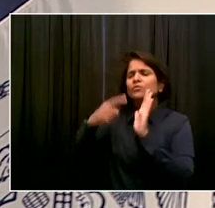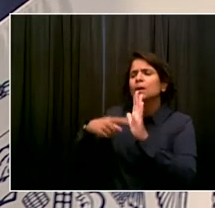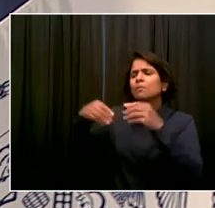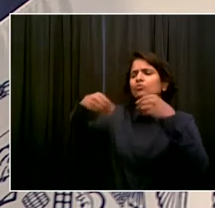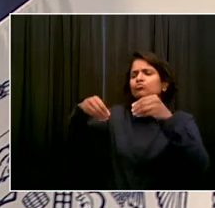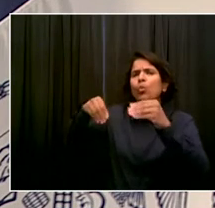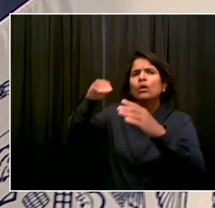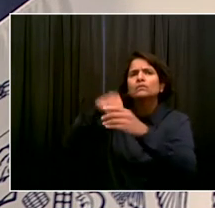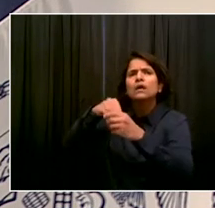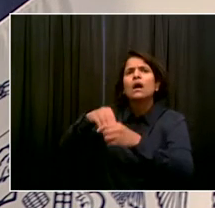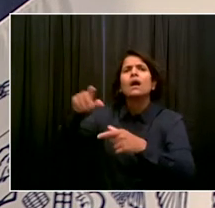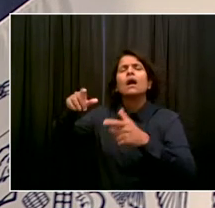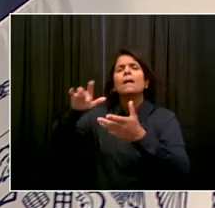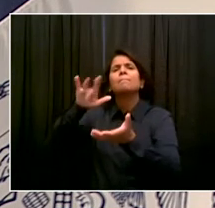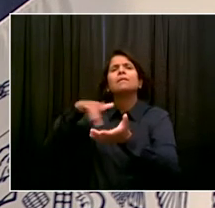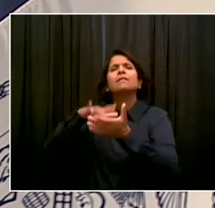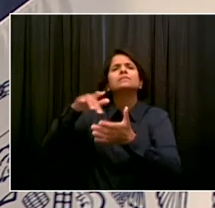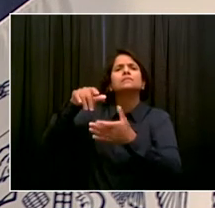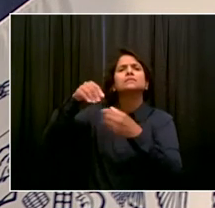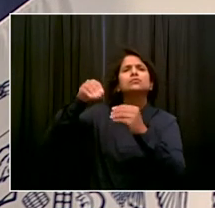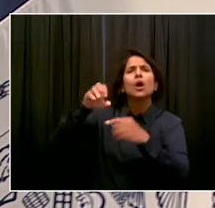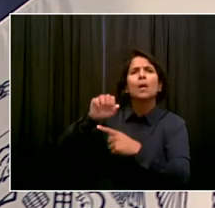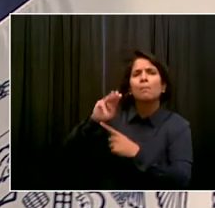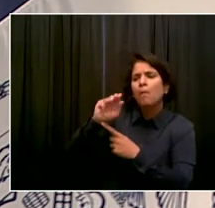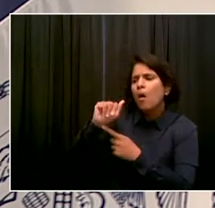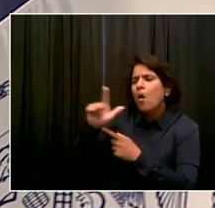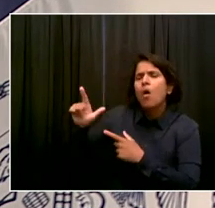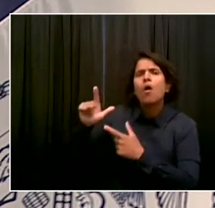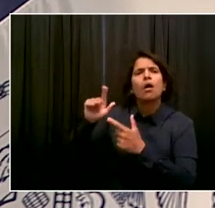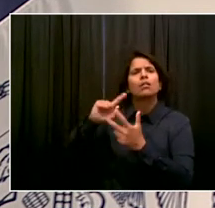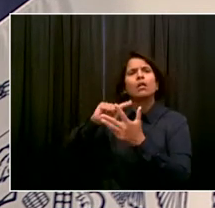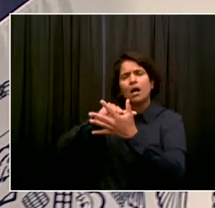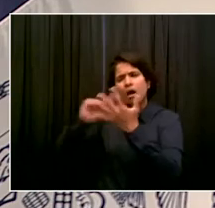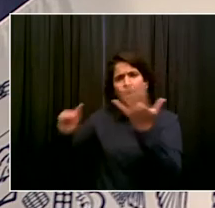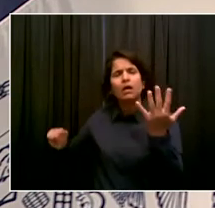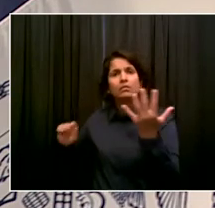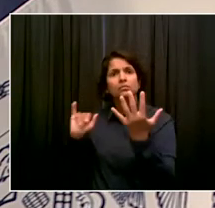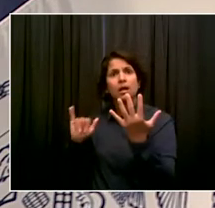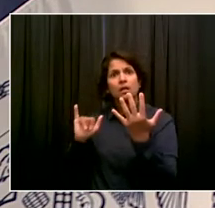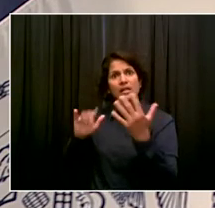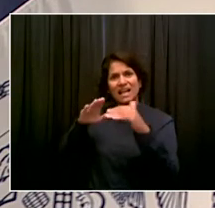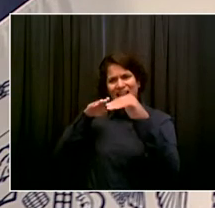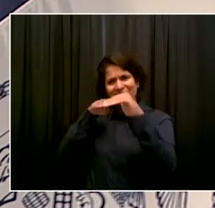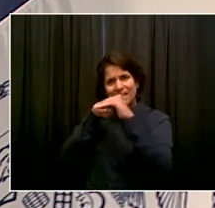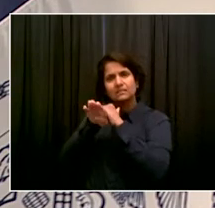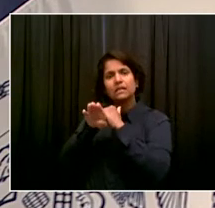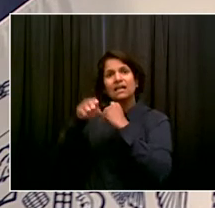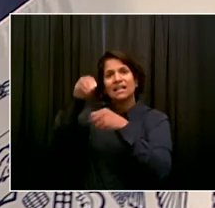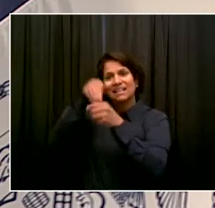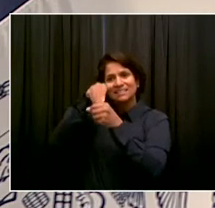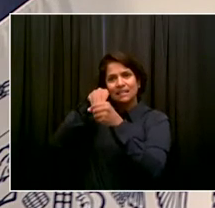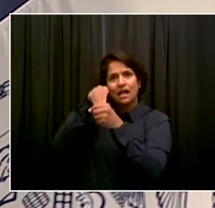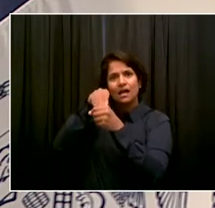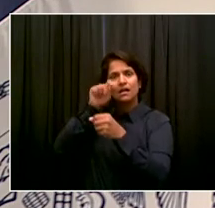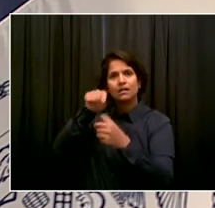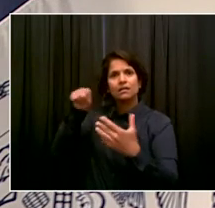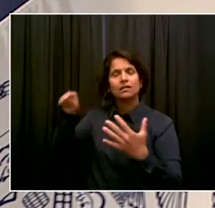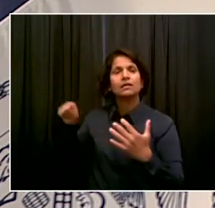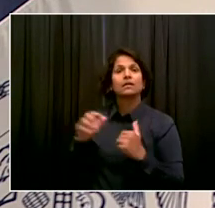things that are more, I guess, potentially present a lower profile risk?